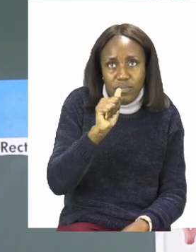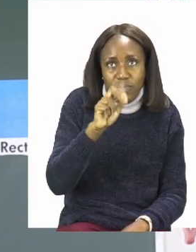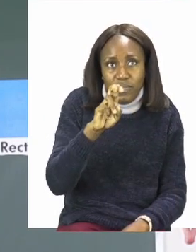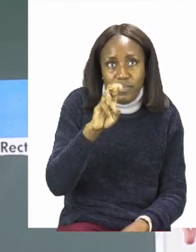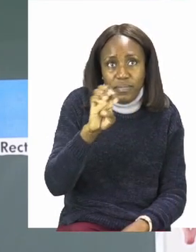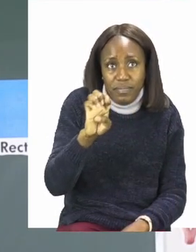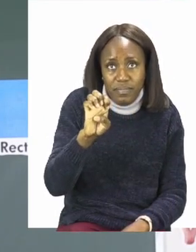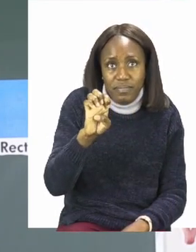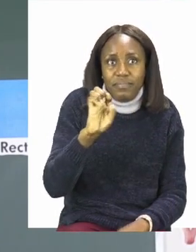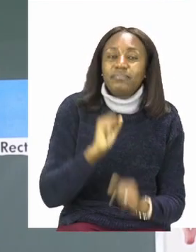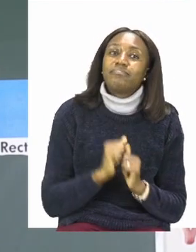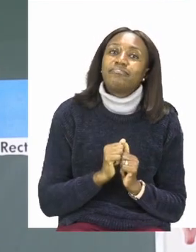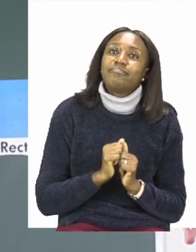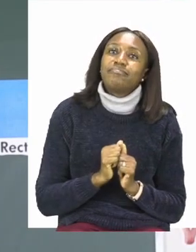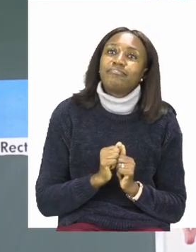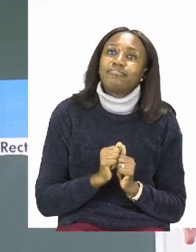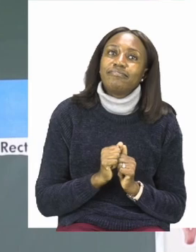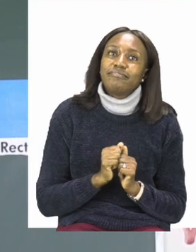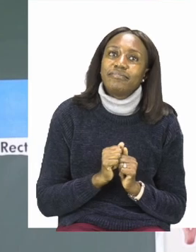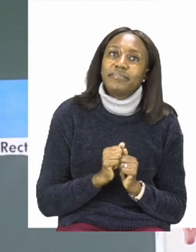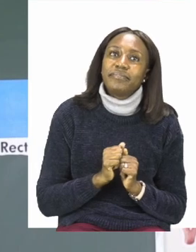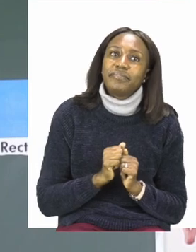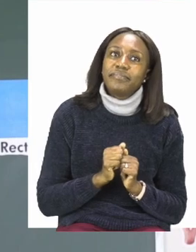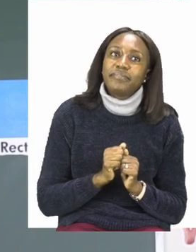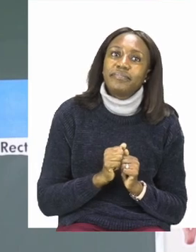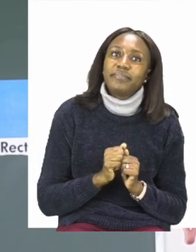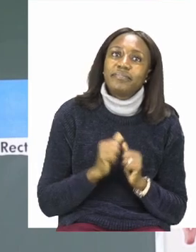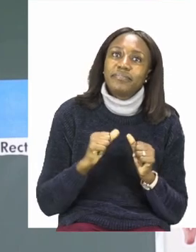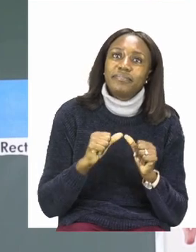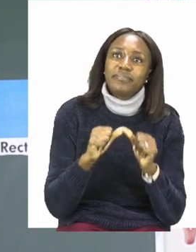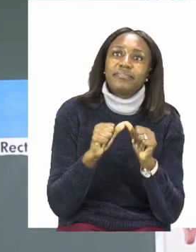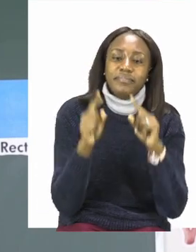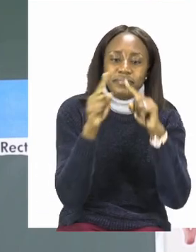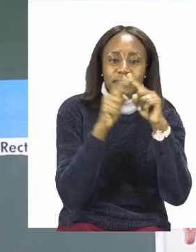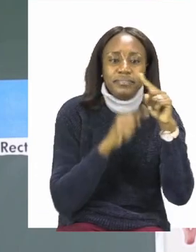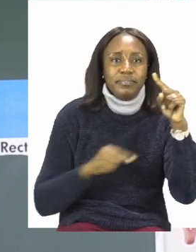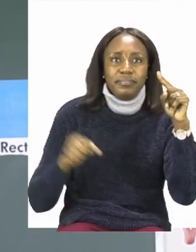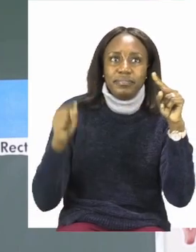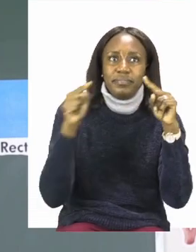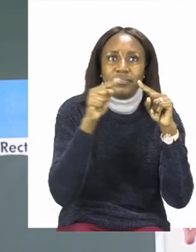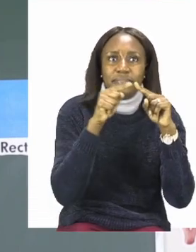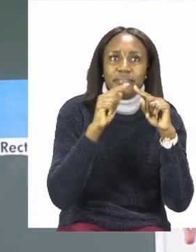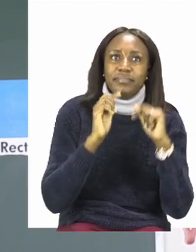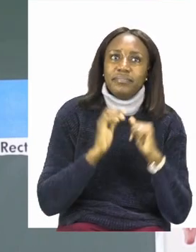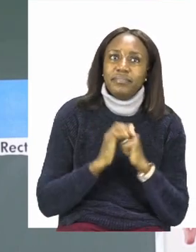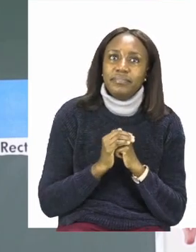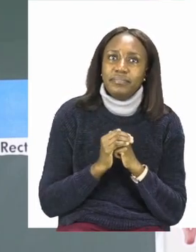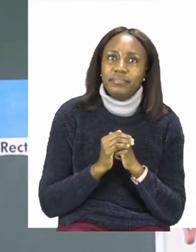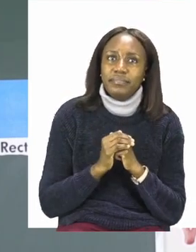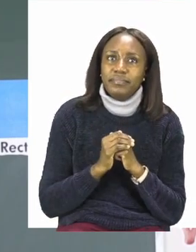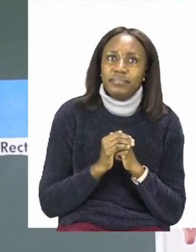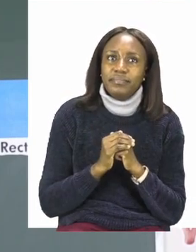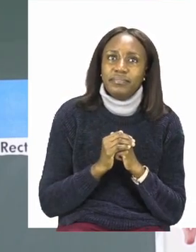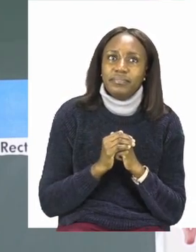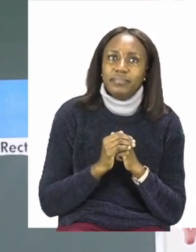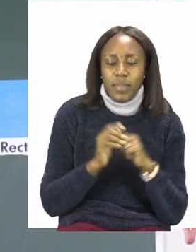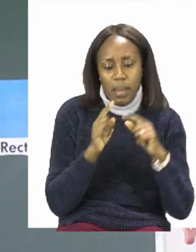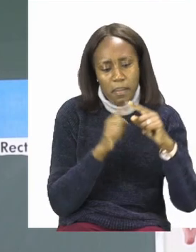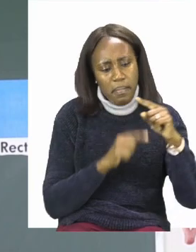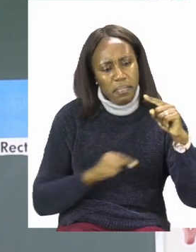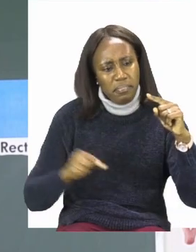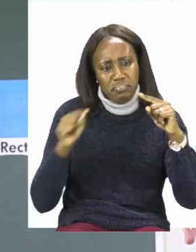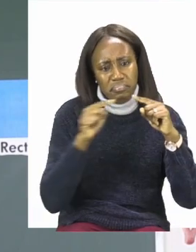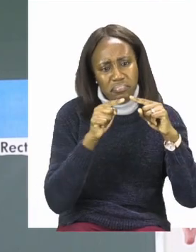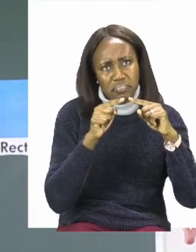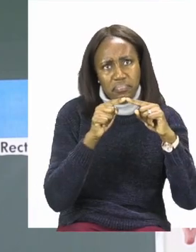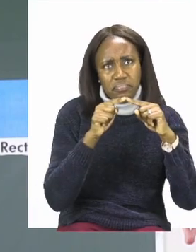corners and four sides. Let's move on to the next shape. The next shape we can see is round and this